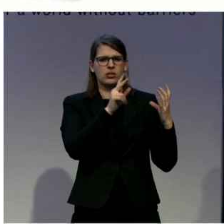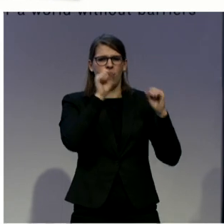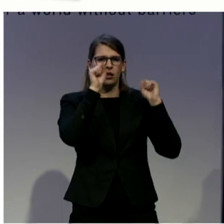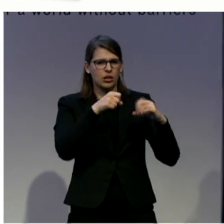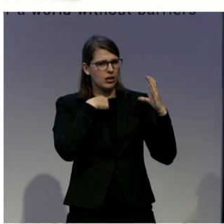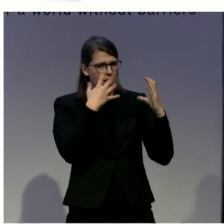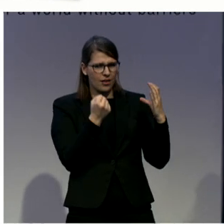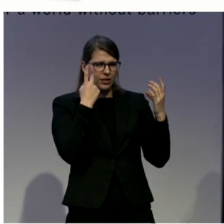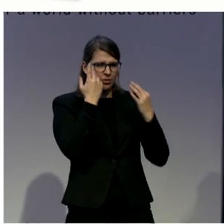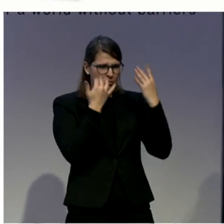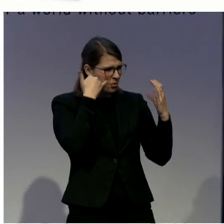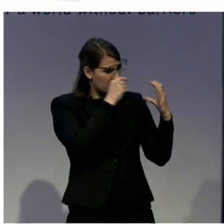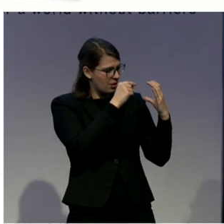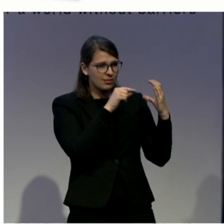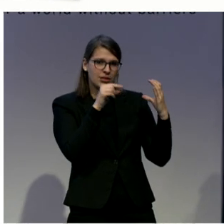days a year.